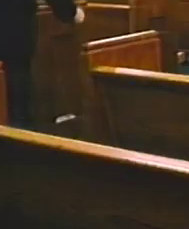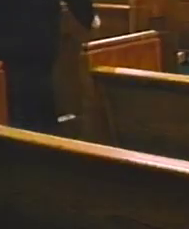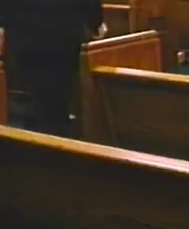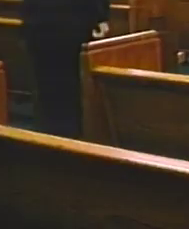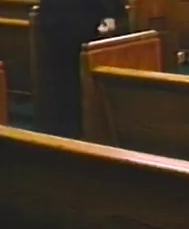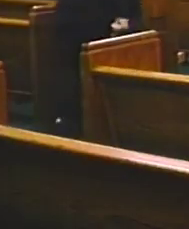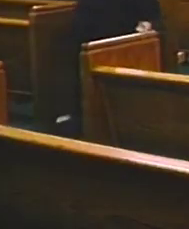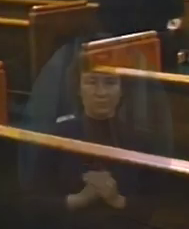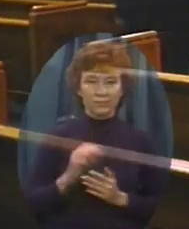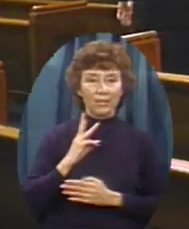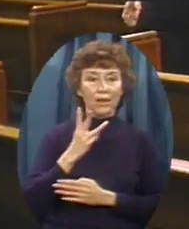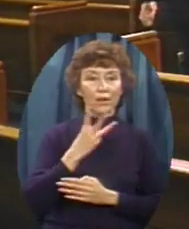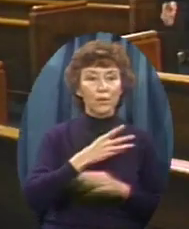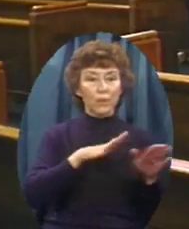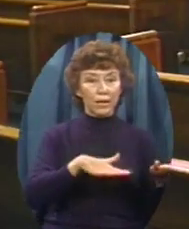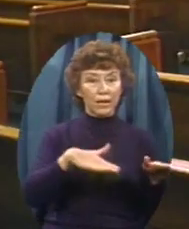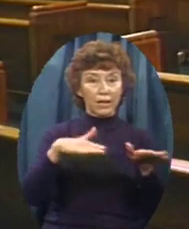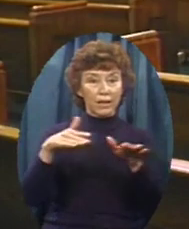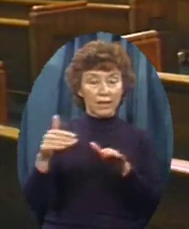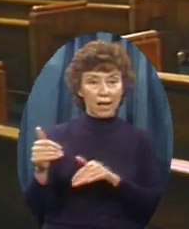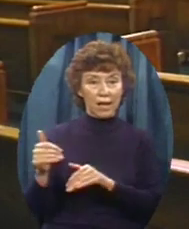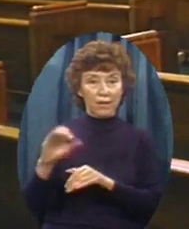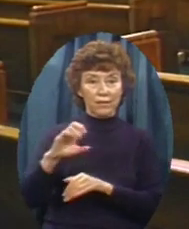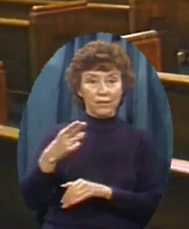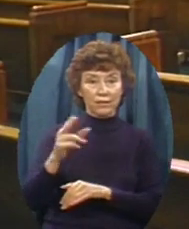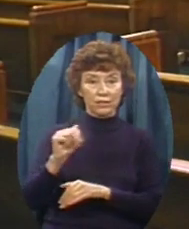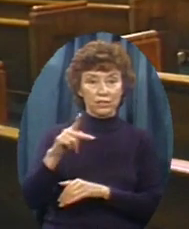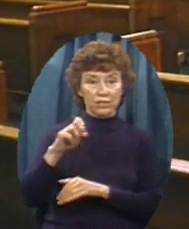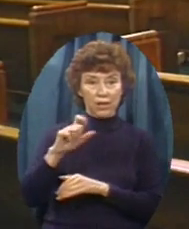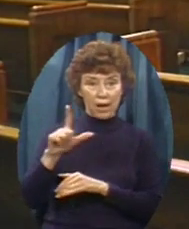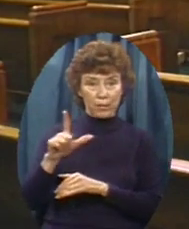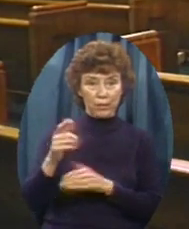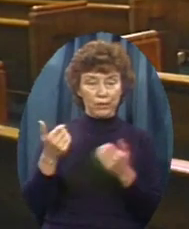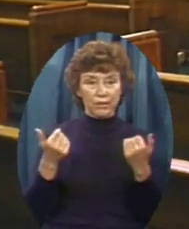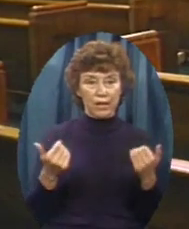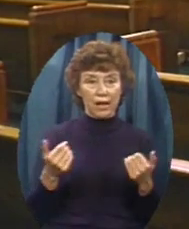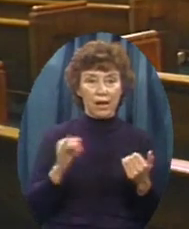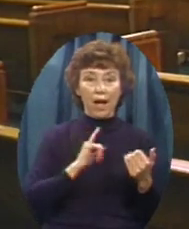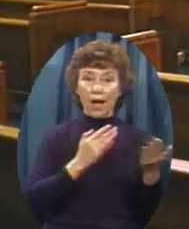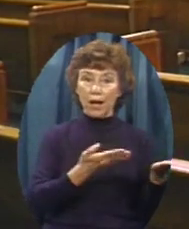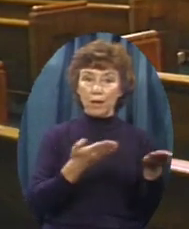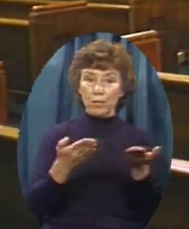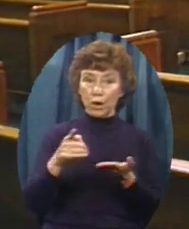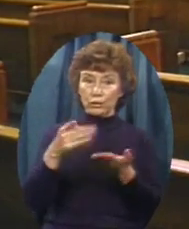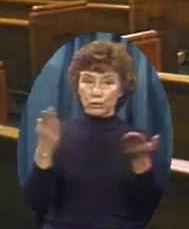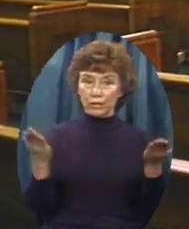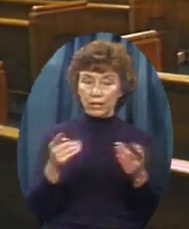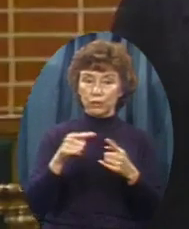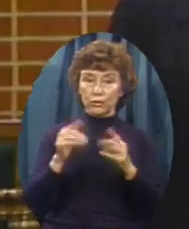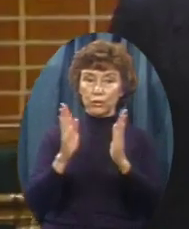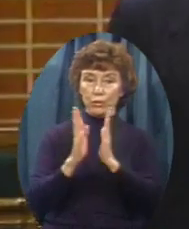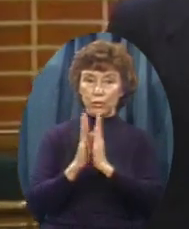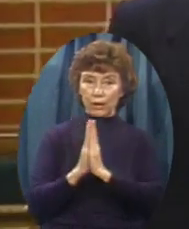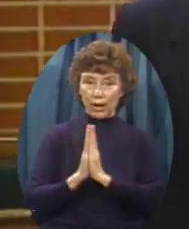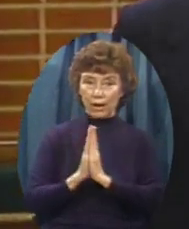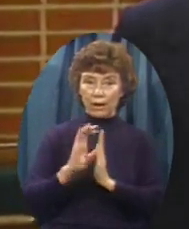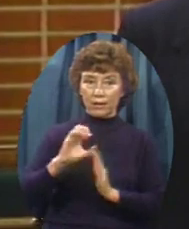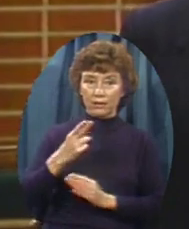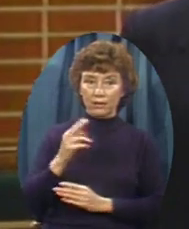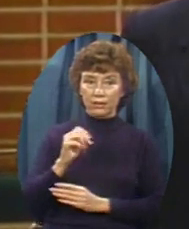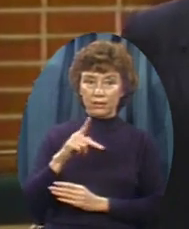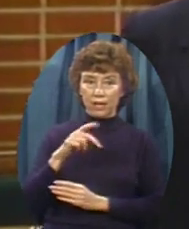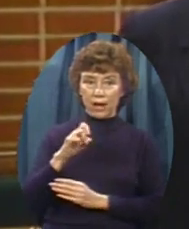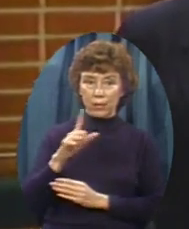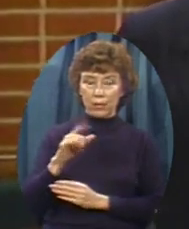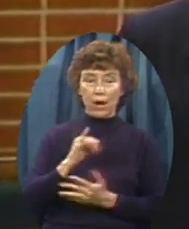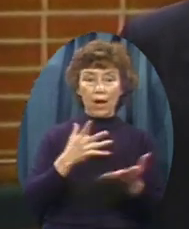We've left the Multi-purpose center And the service there I brought you here To the prayer chapel I wanted to bring